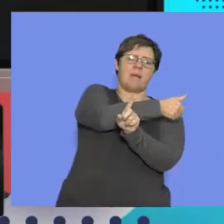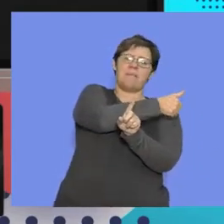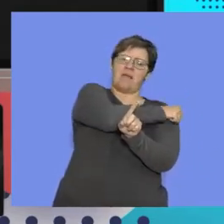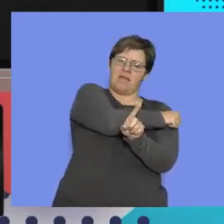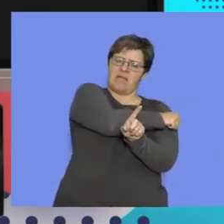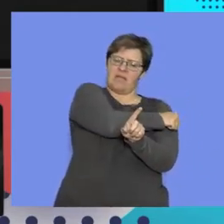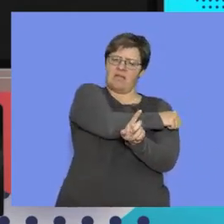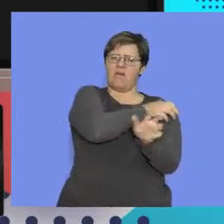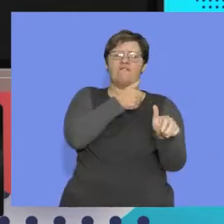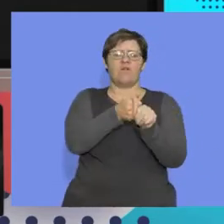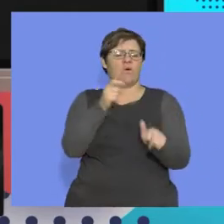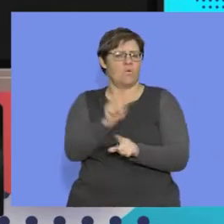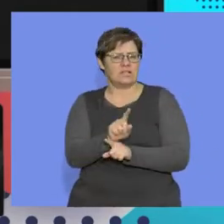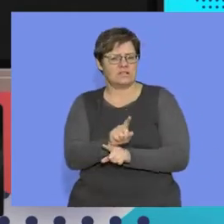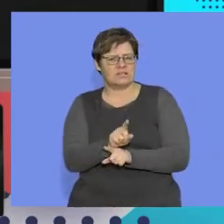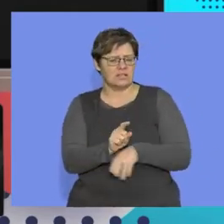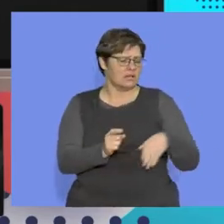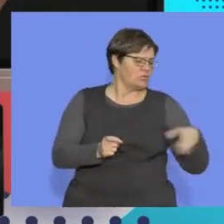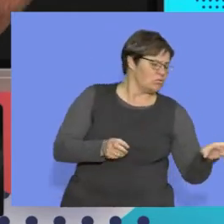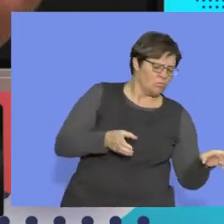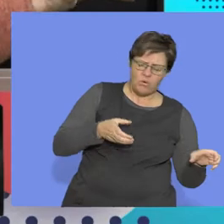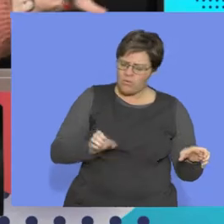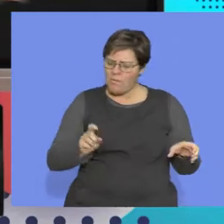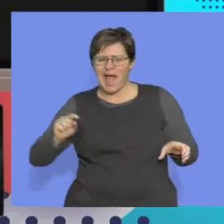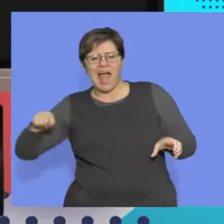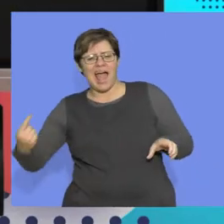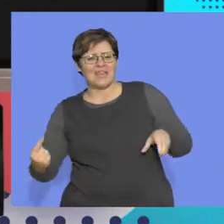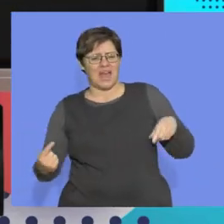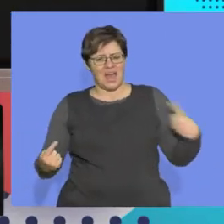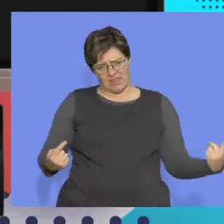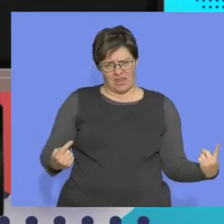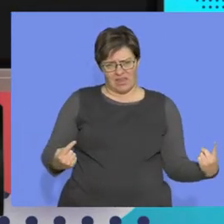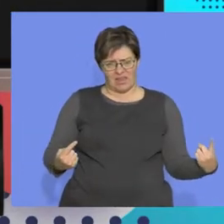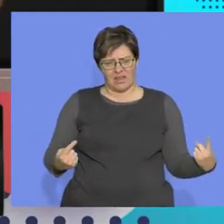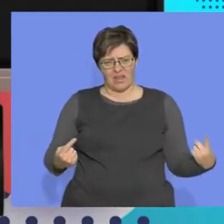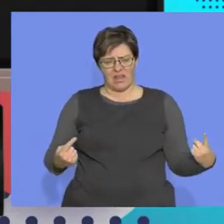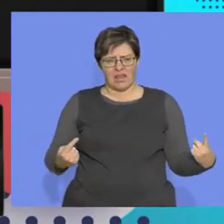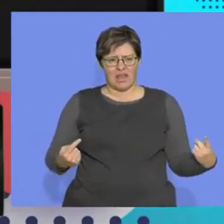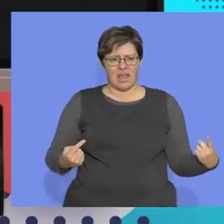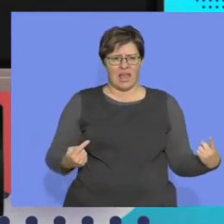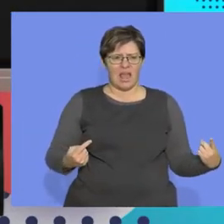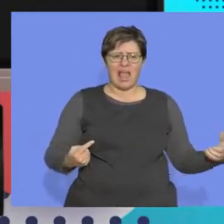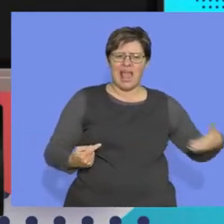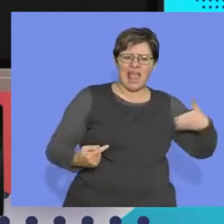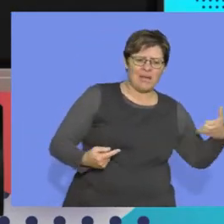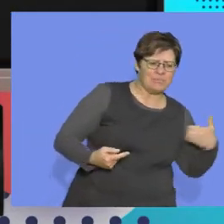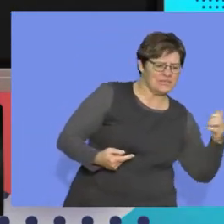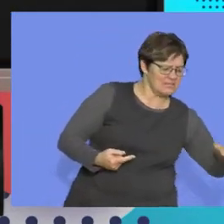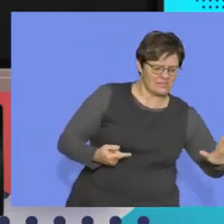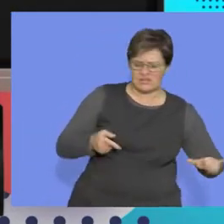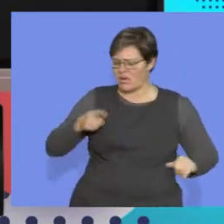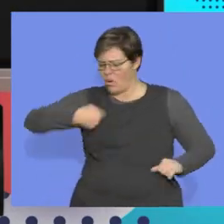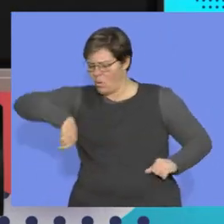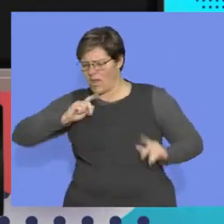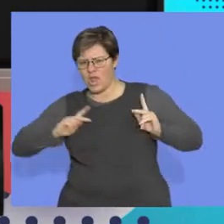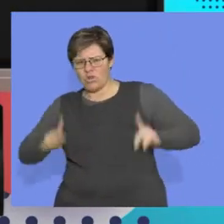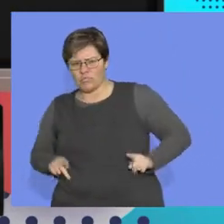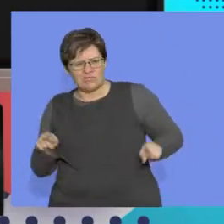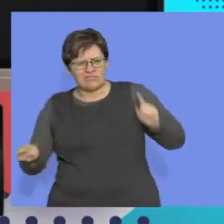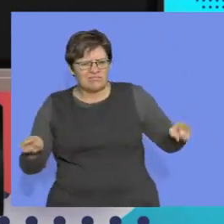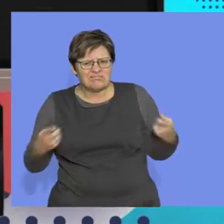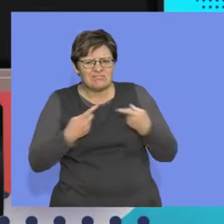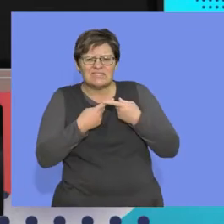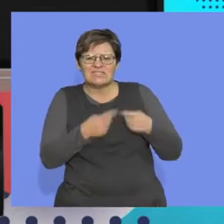we see? What are the differences between these apes and then us? What makes us so different?